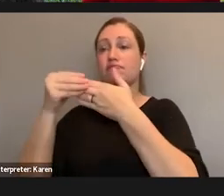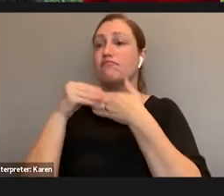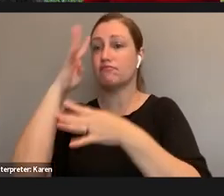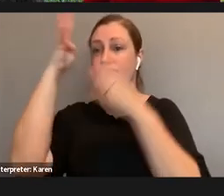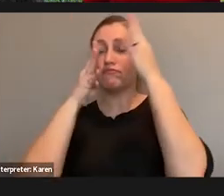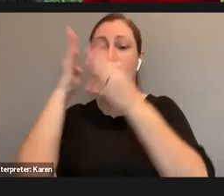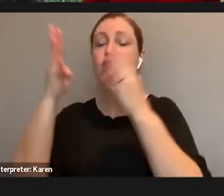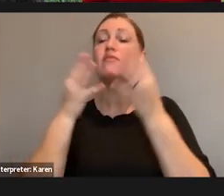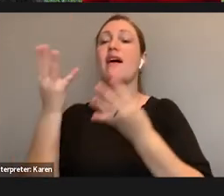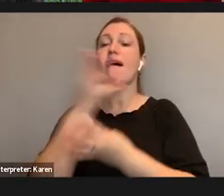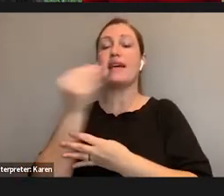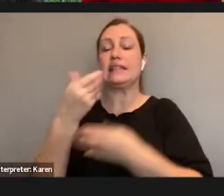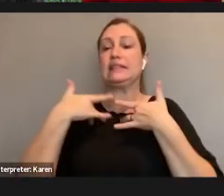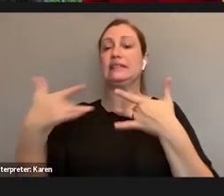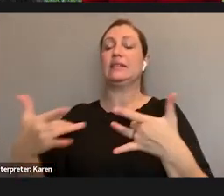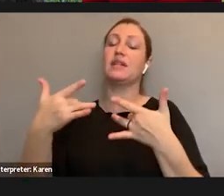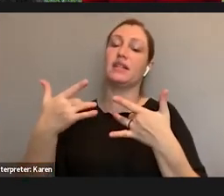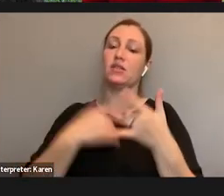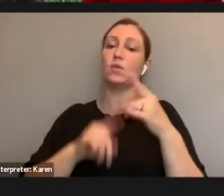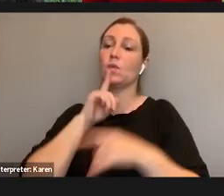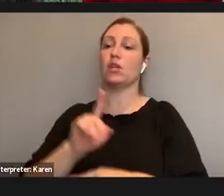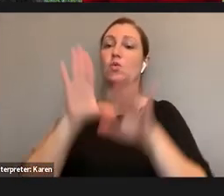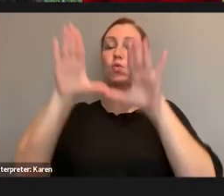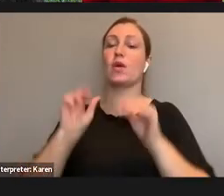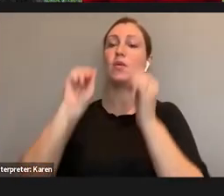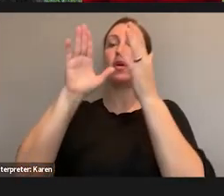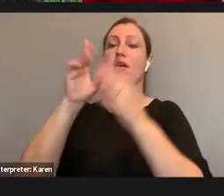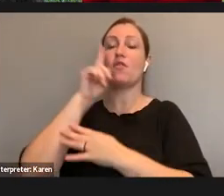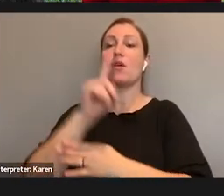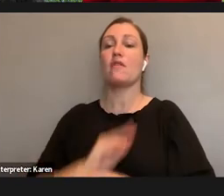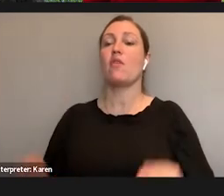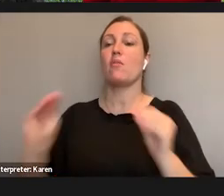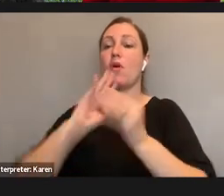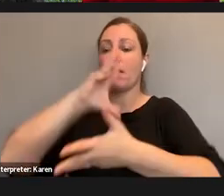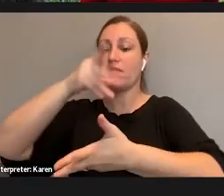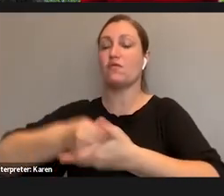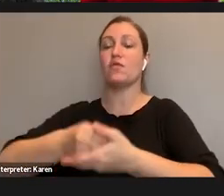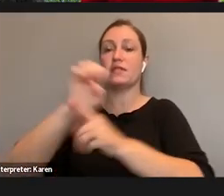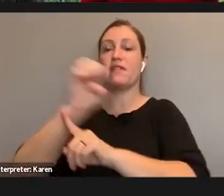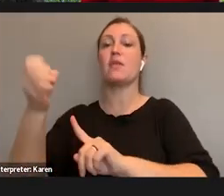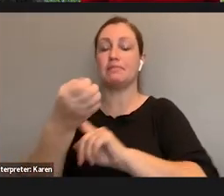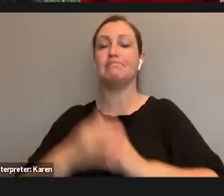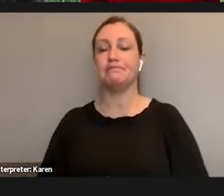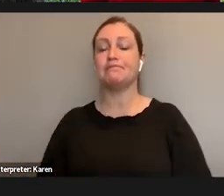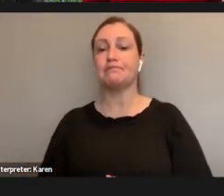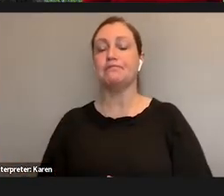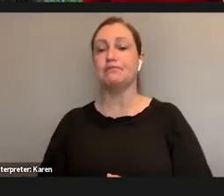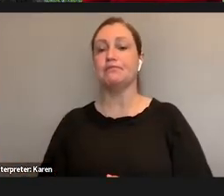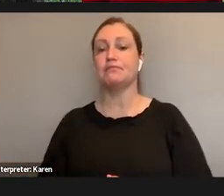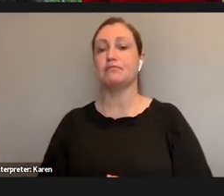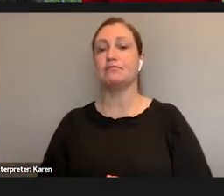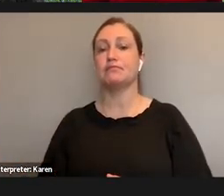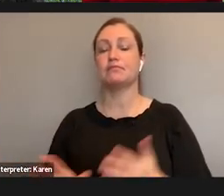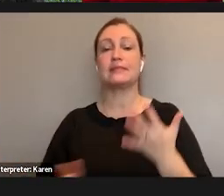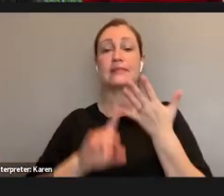and generally it's a great approach for fostering a more inclusive atmosphere. And then